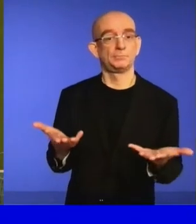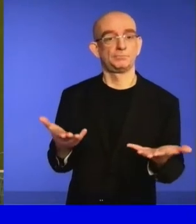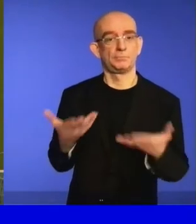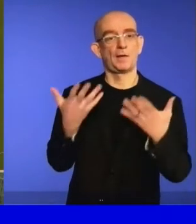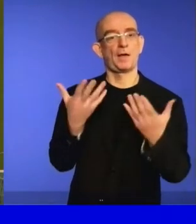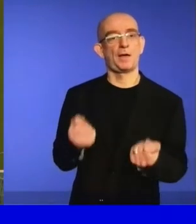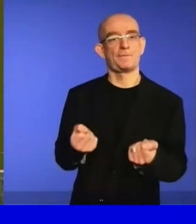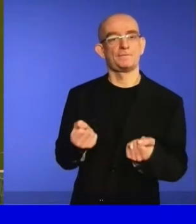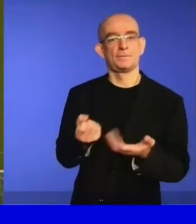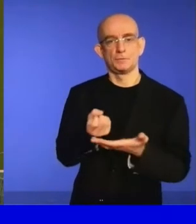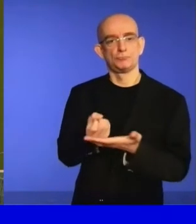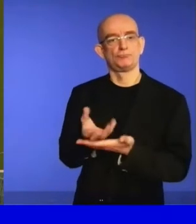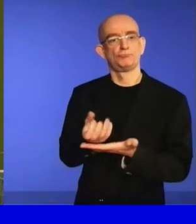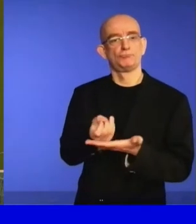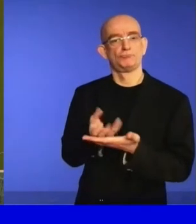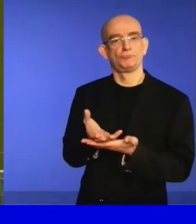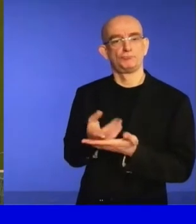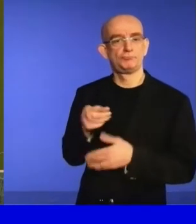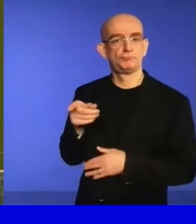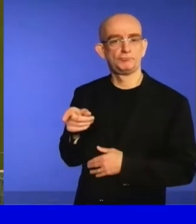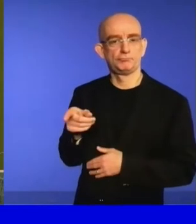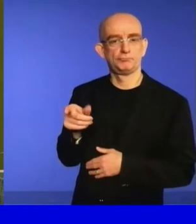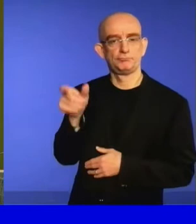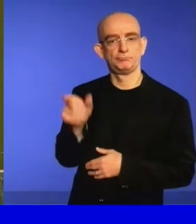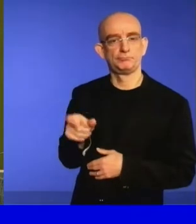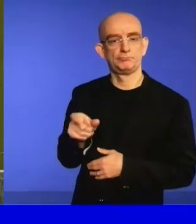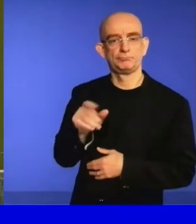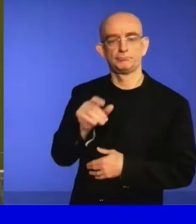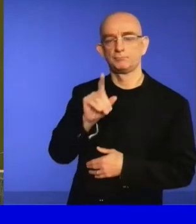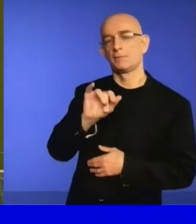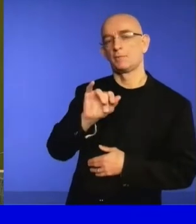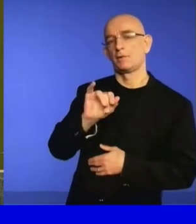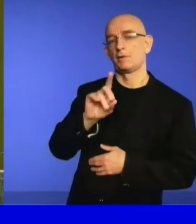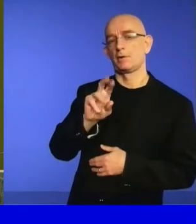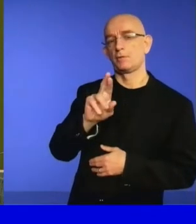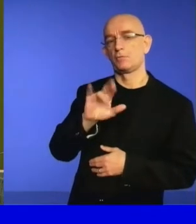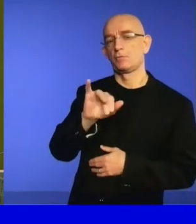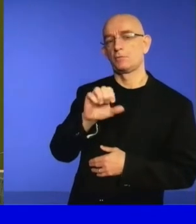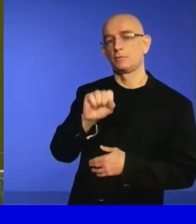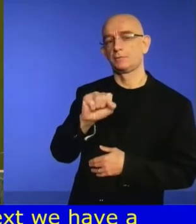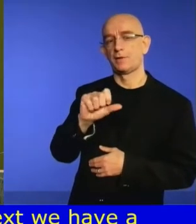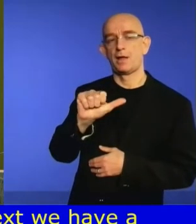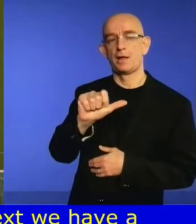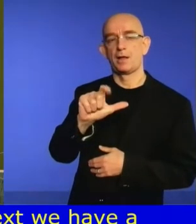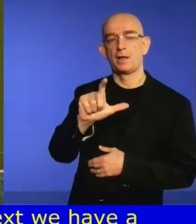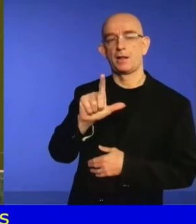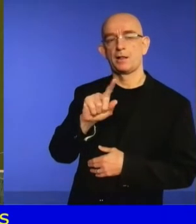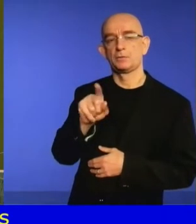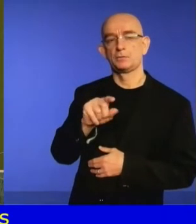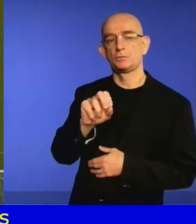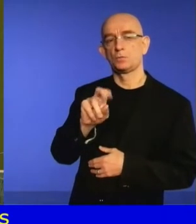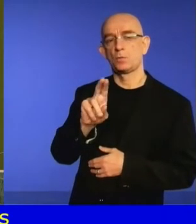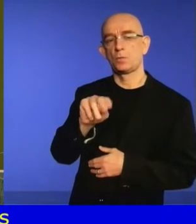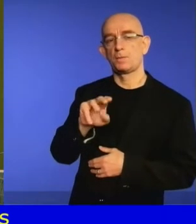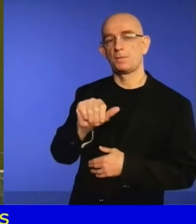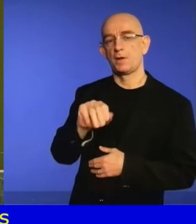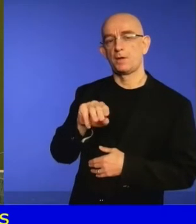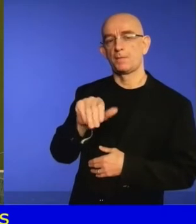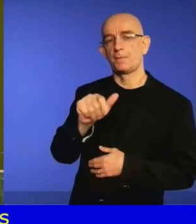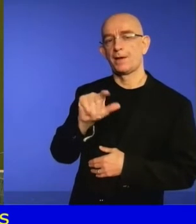as a civil society representative, who will address the state parties of the CRPD.